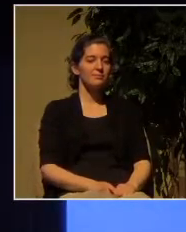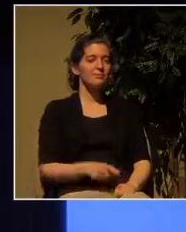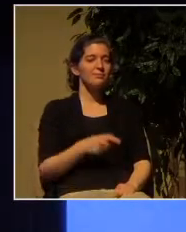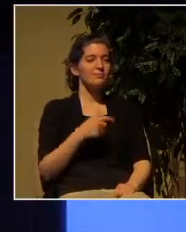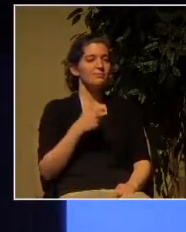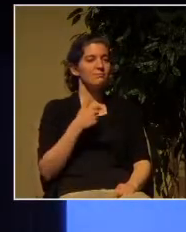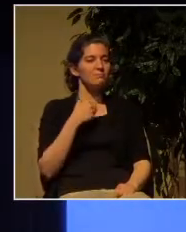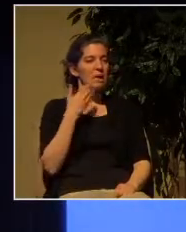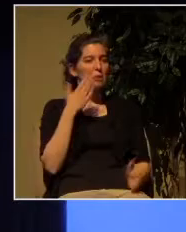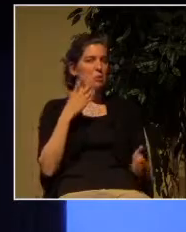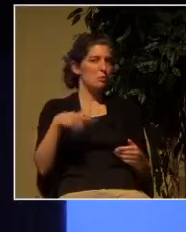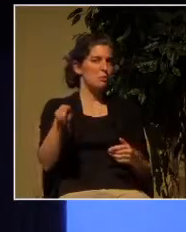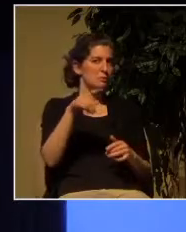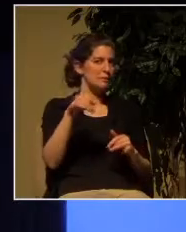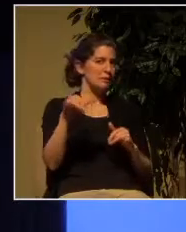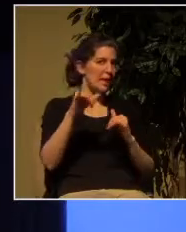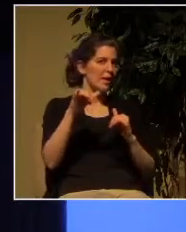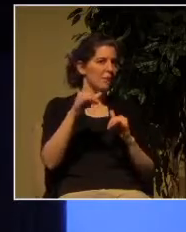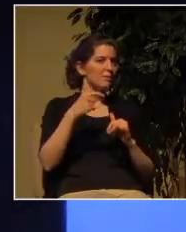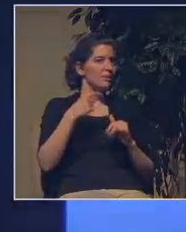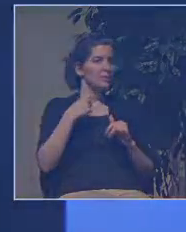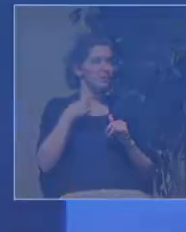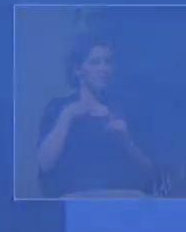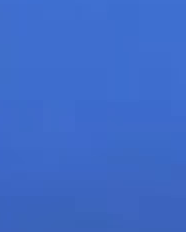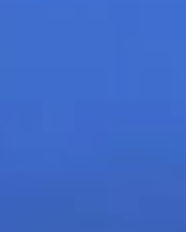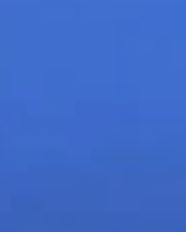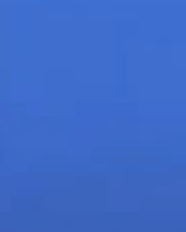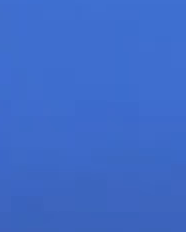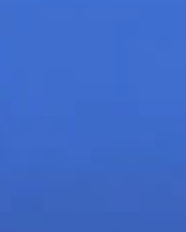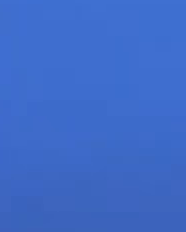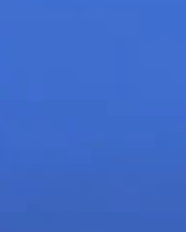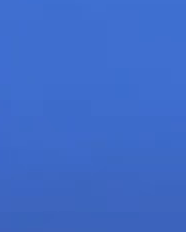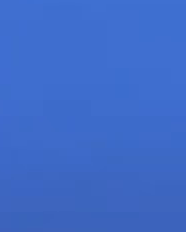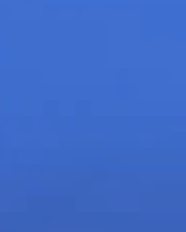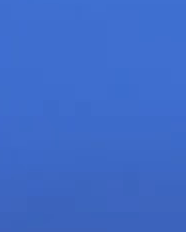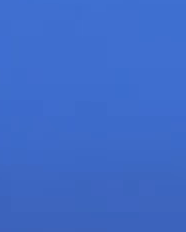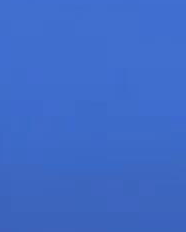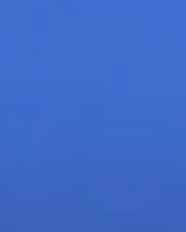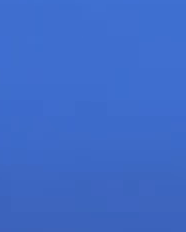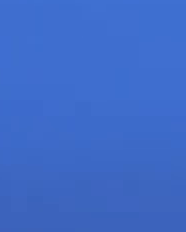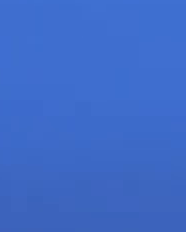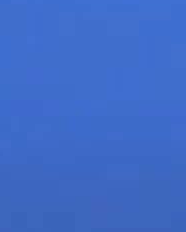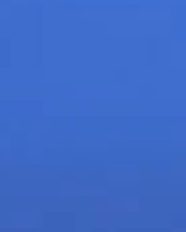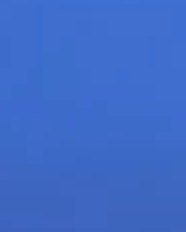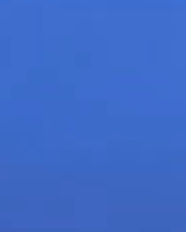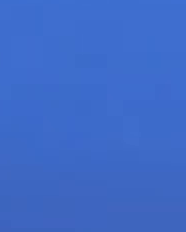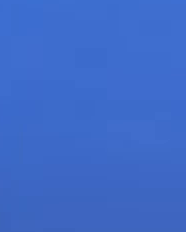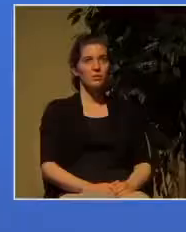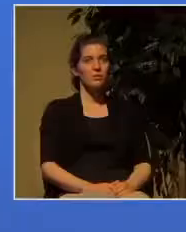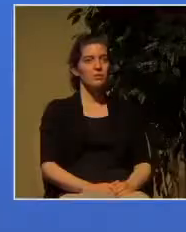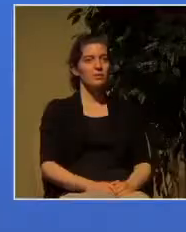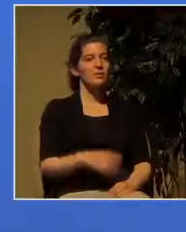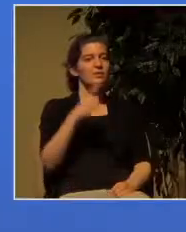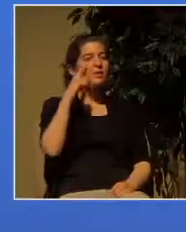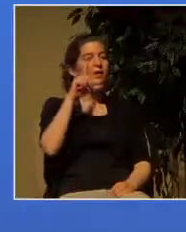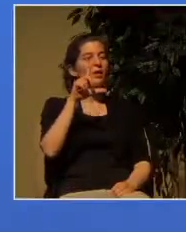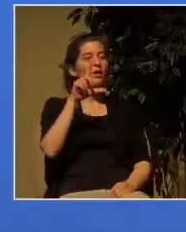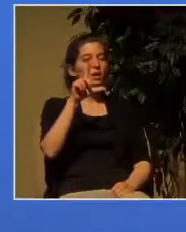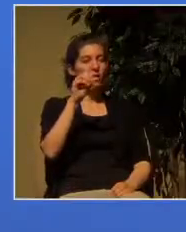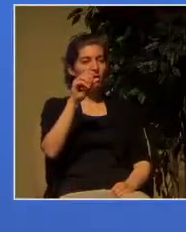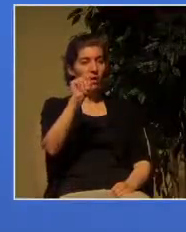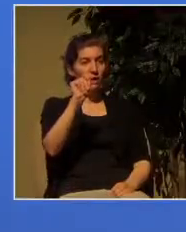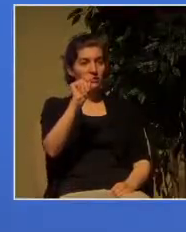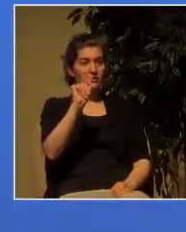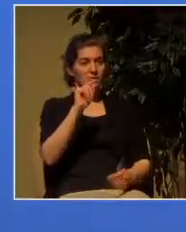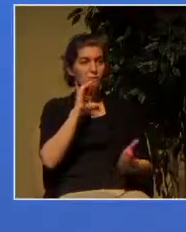exceedingly sobering words think of Lot's wife so attached to Sodom she